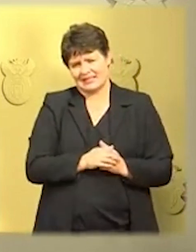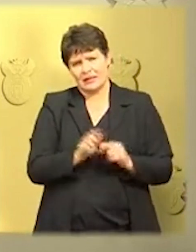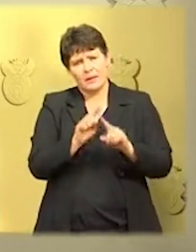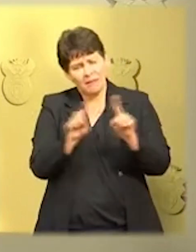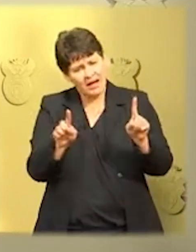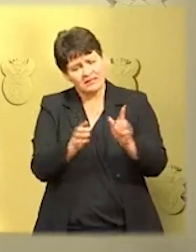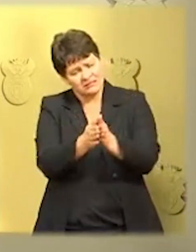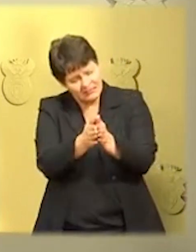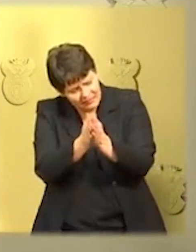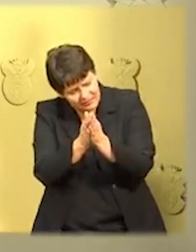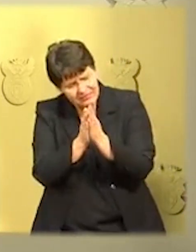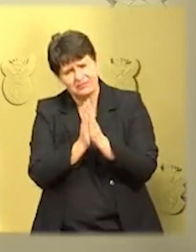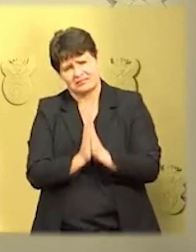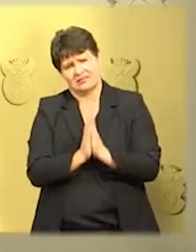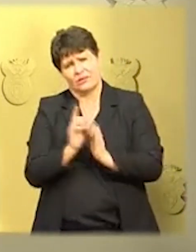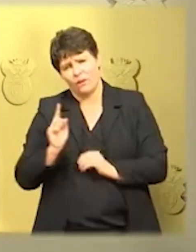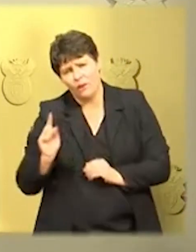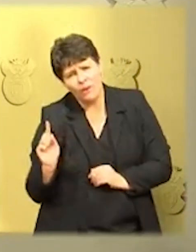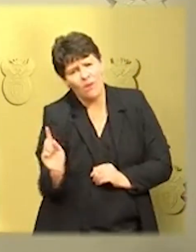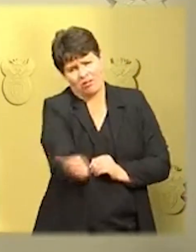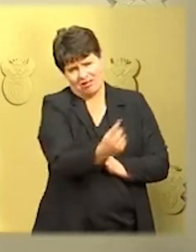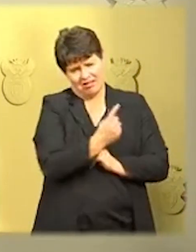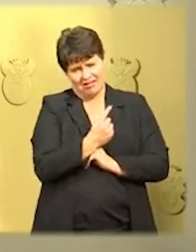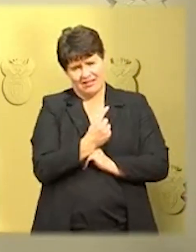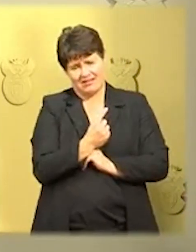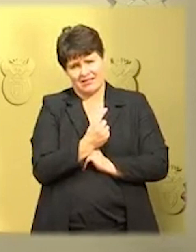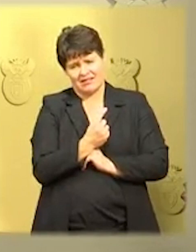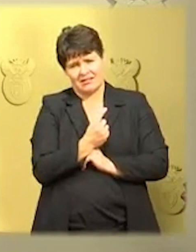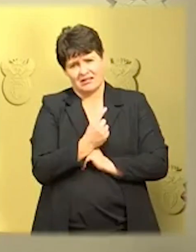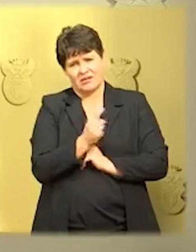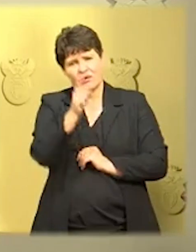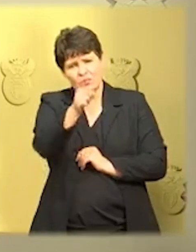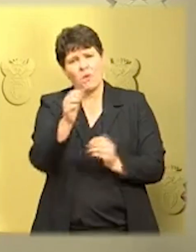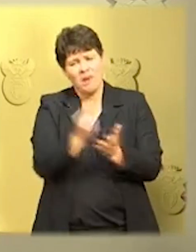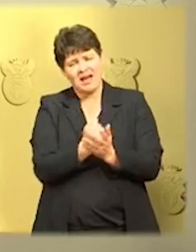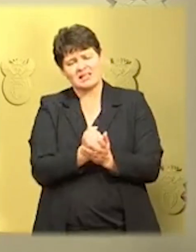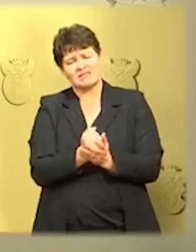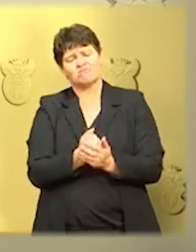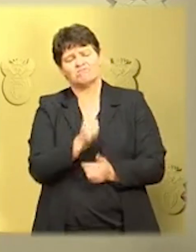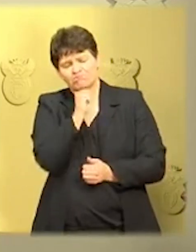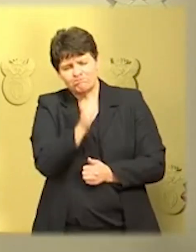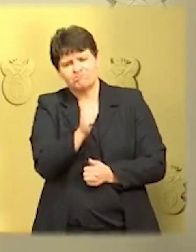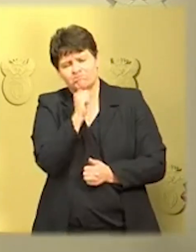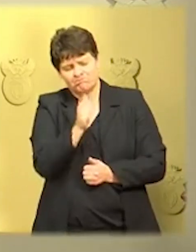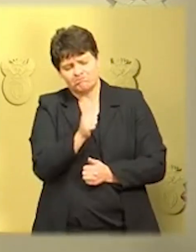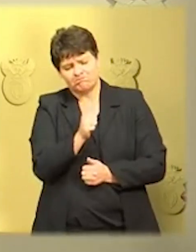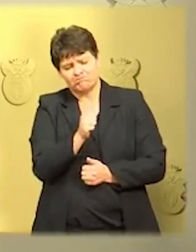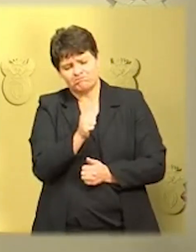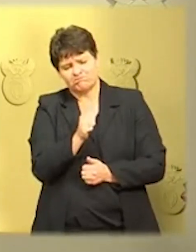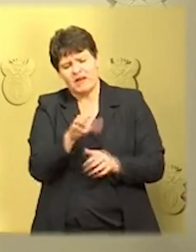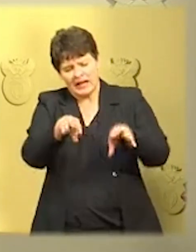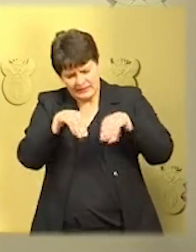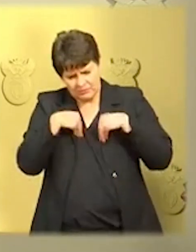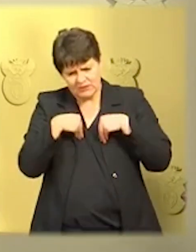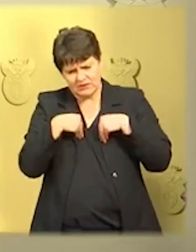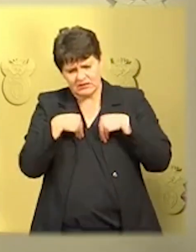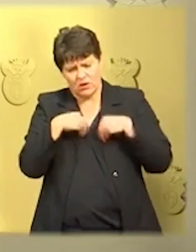upon, at some time in our lives, to make great sacrifices for our own future